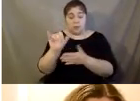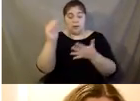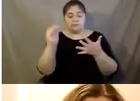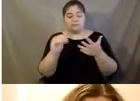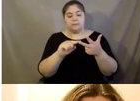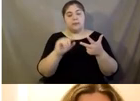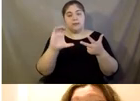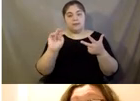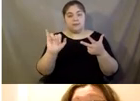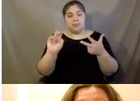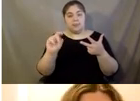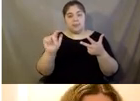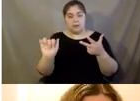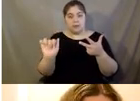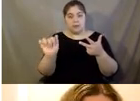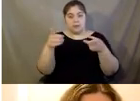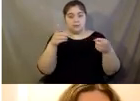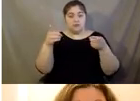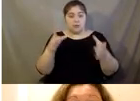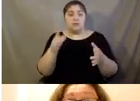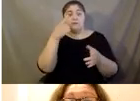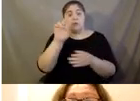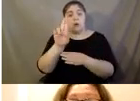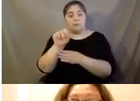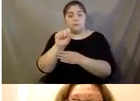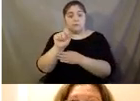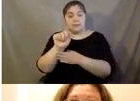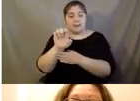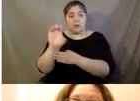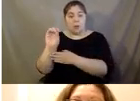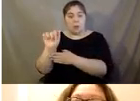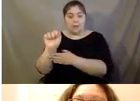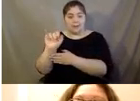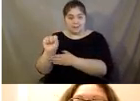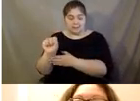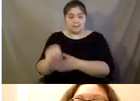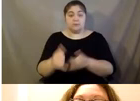Executive Director at Upstate Oasis. And with that, I turn it over to you.